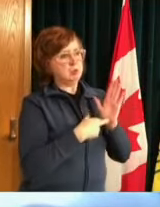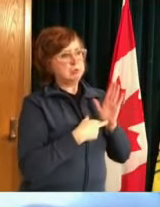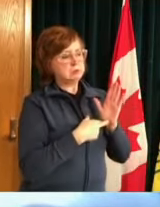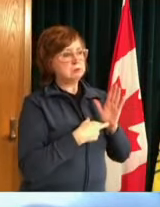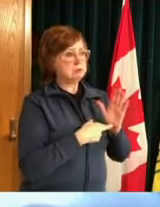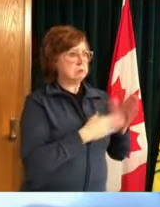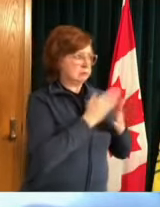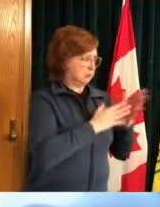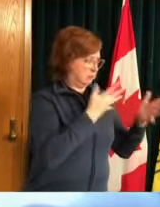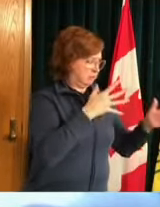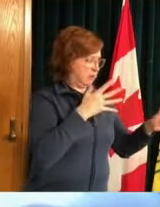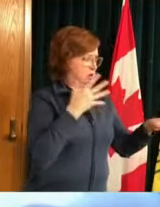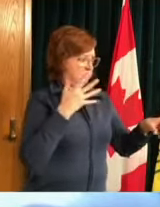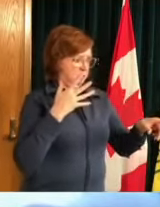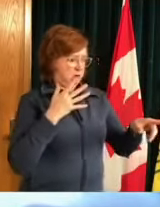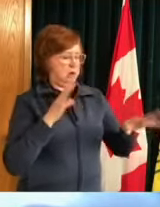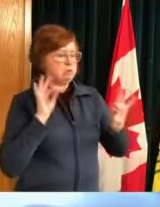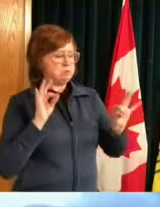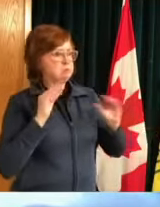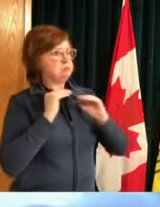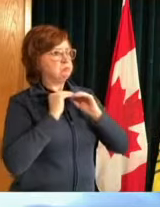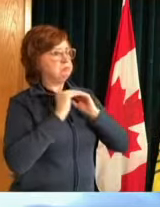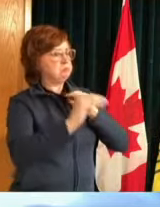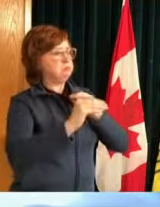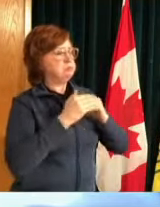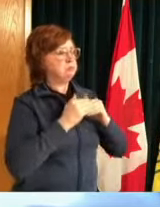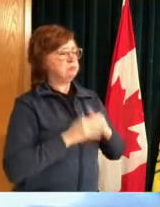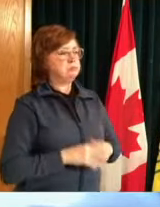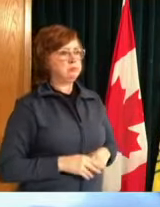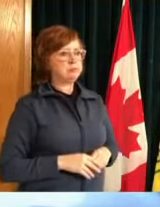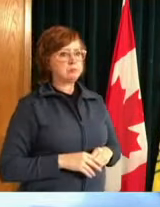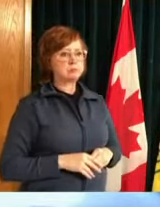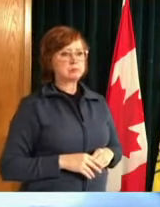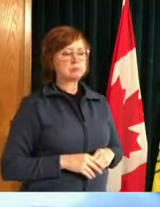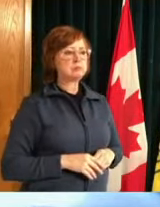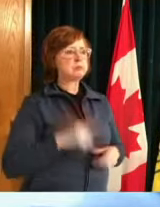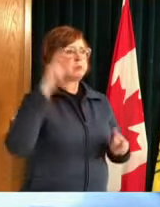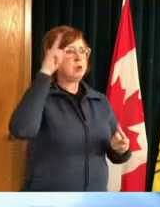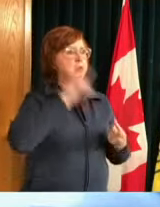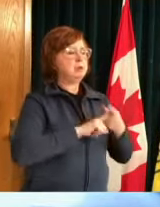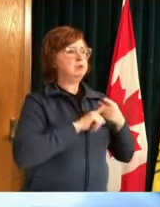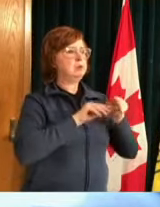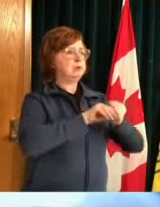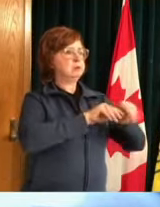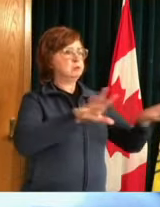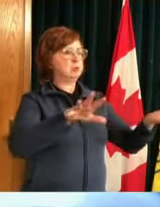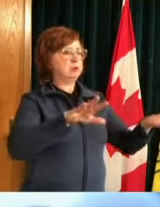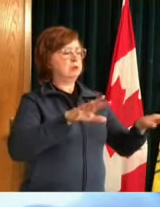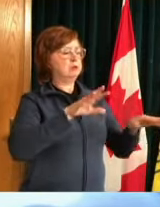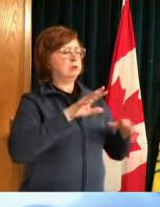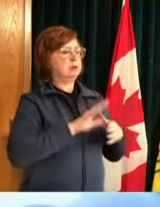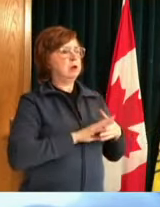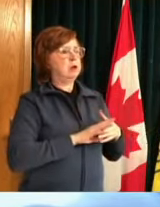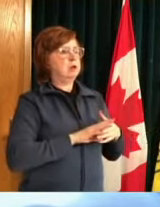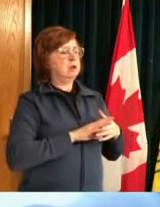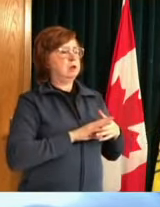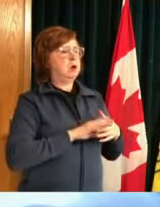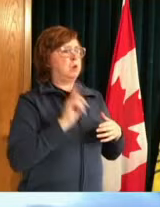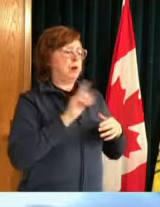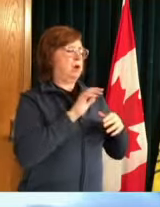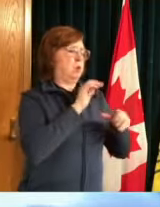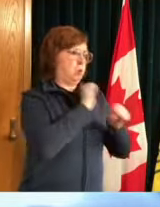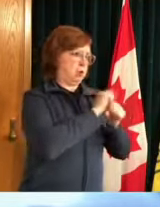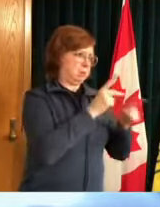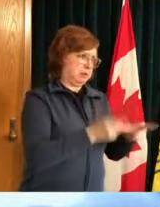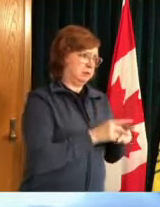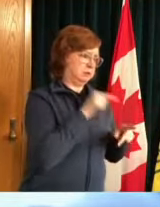you know minimizing transmission indoor workplaces where people have to be at work and really